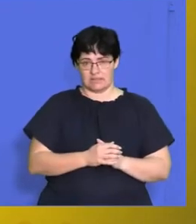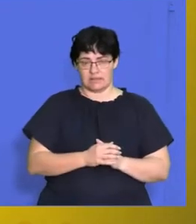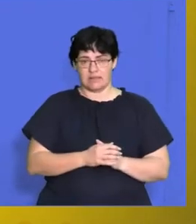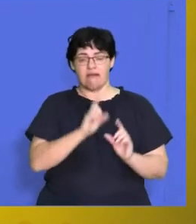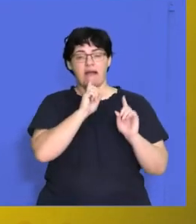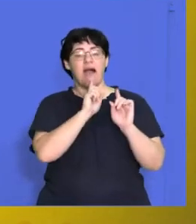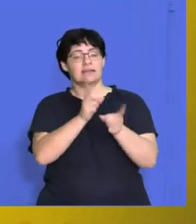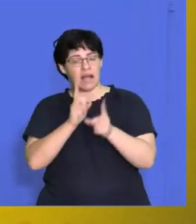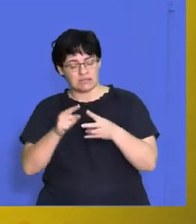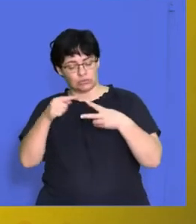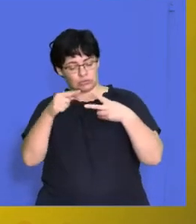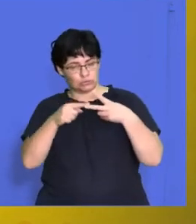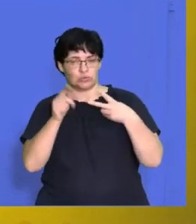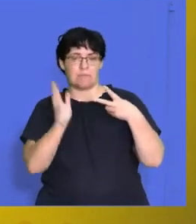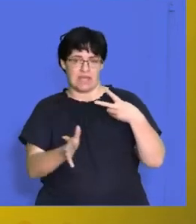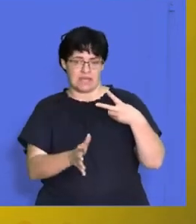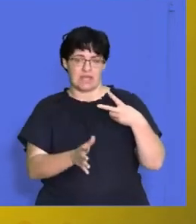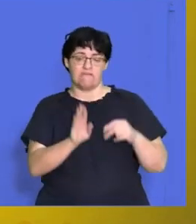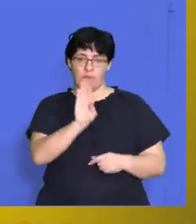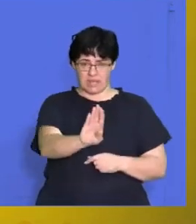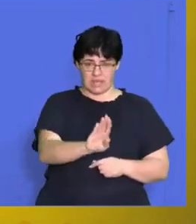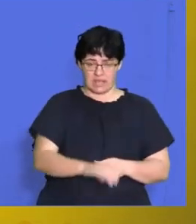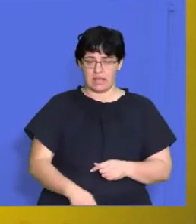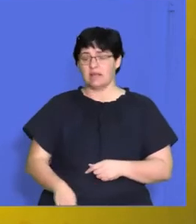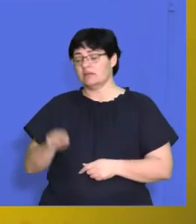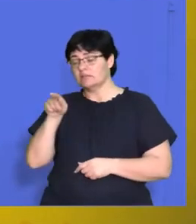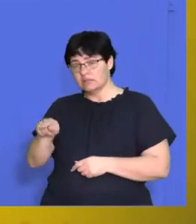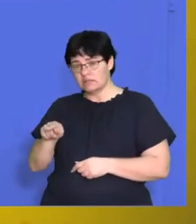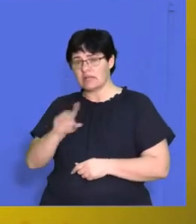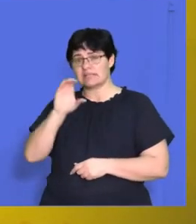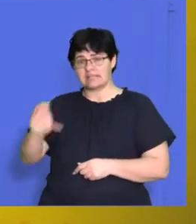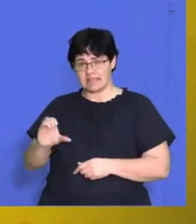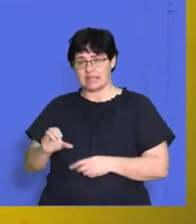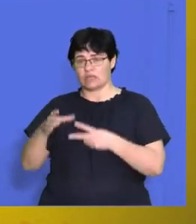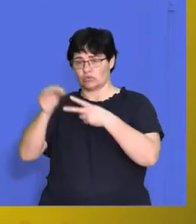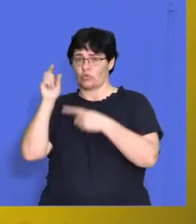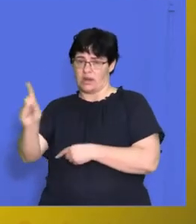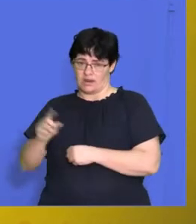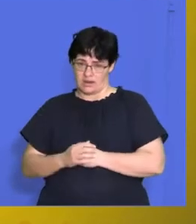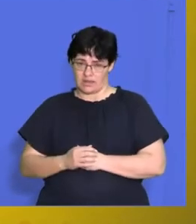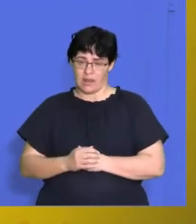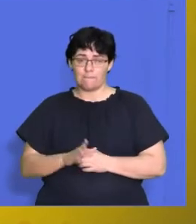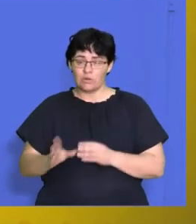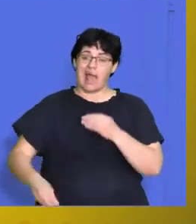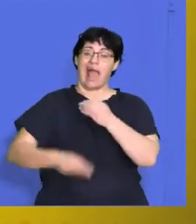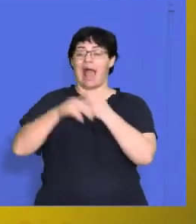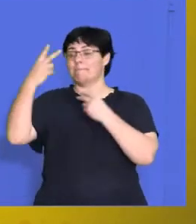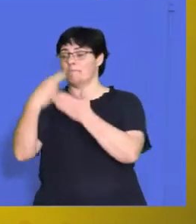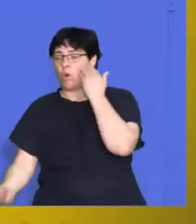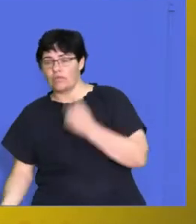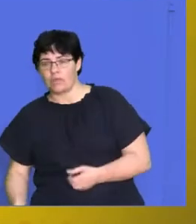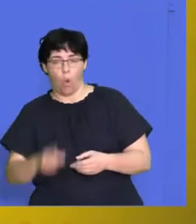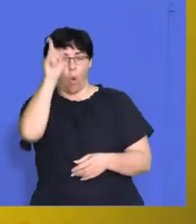answer two questions for section B and you only have to answer one question for section C don't go and do extra questions